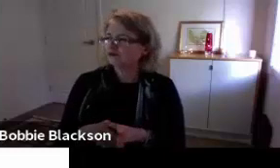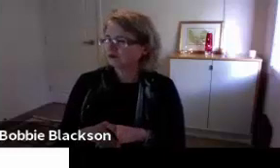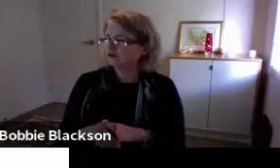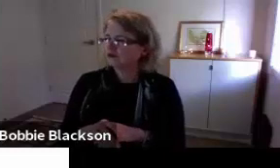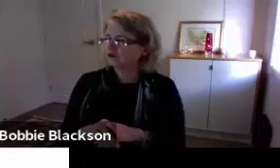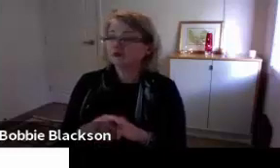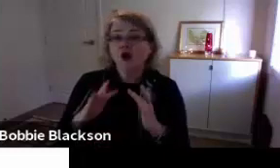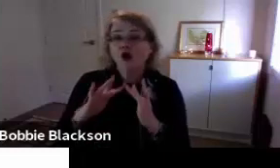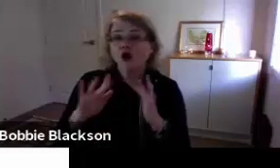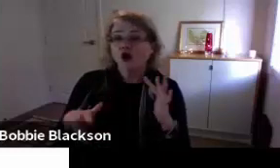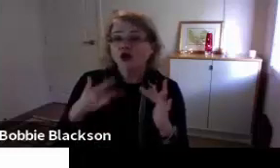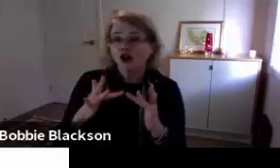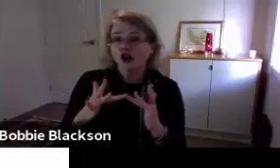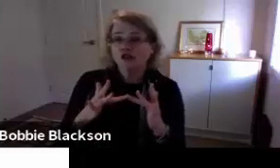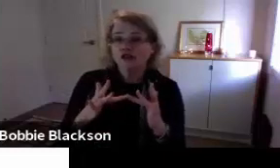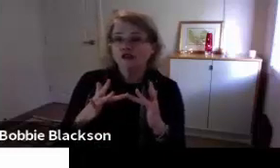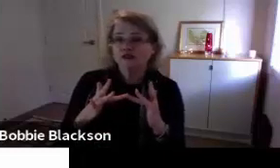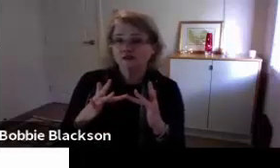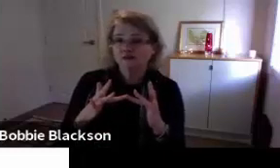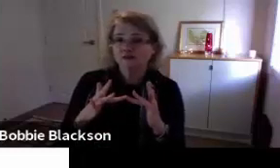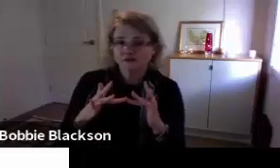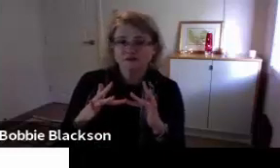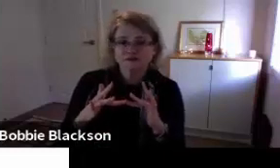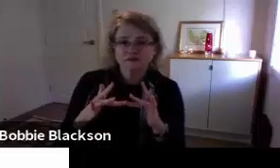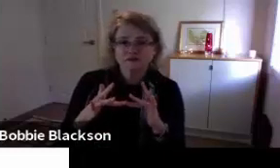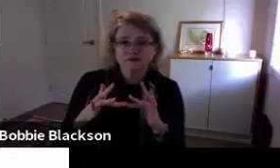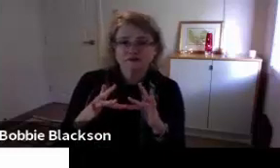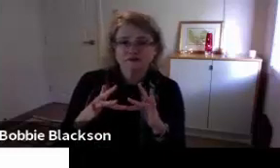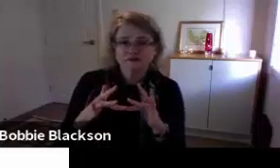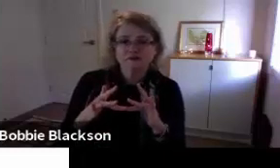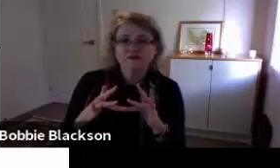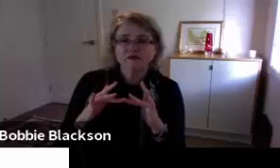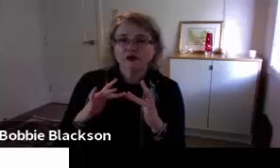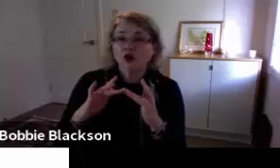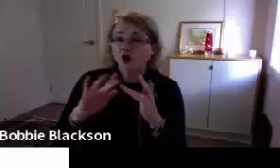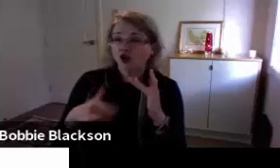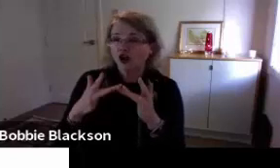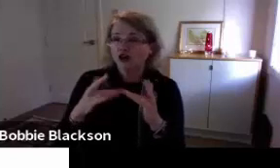and the speaker, sometimes there is a speaker that is hidden. So online,